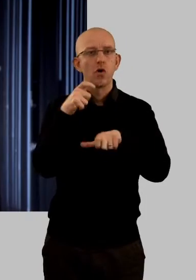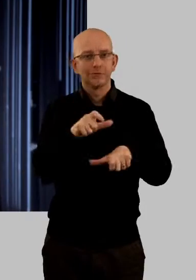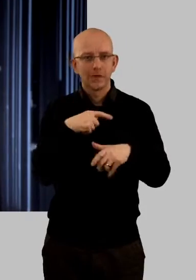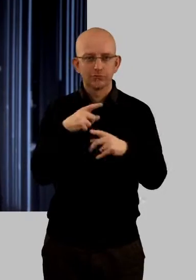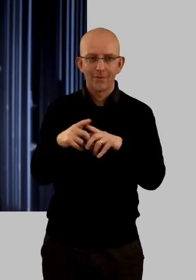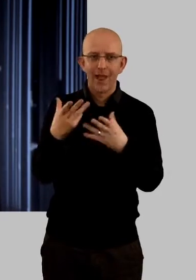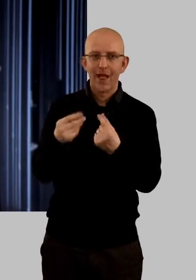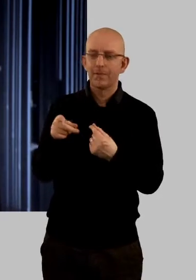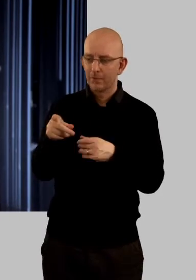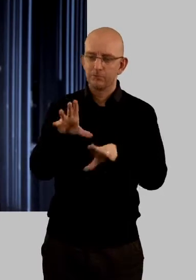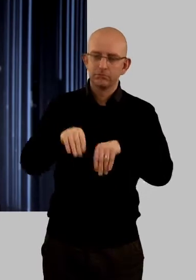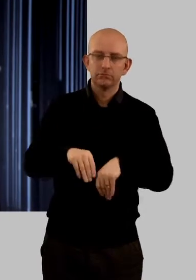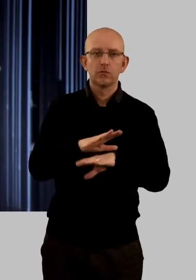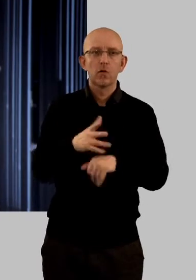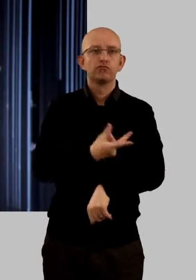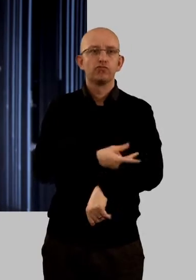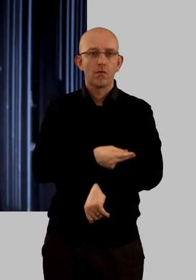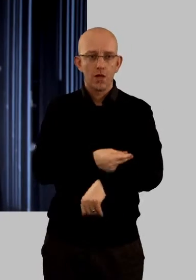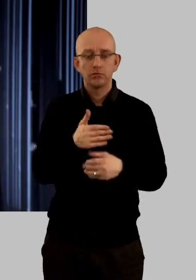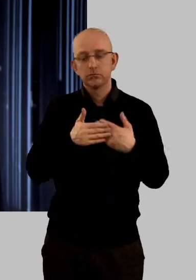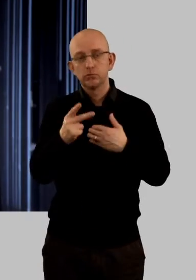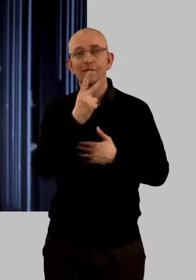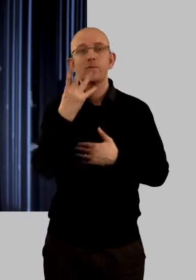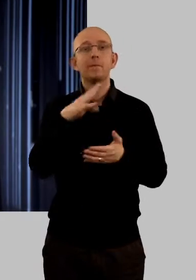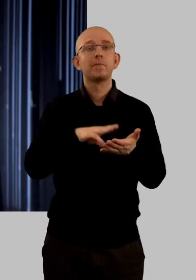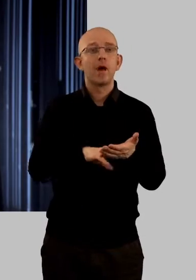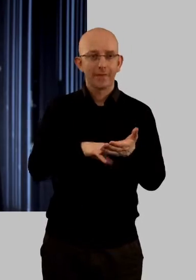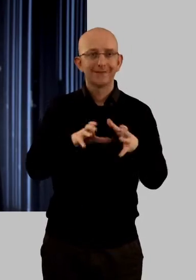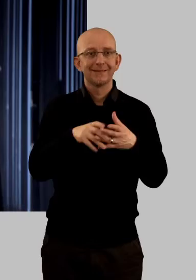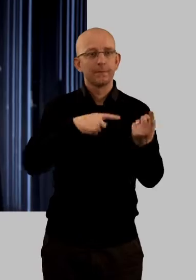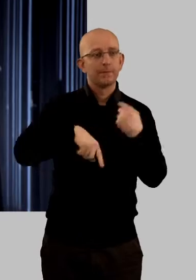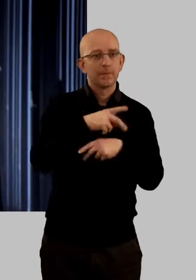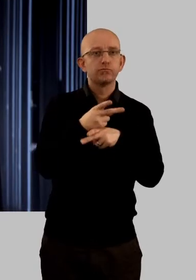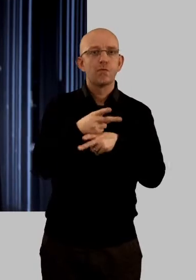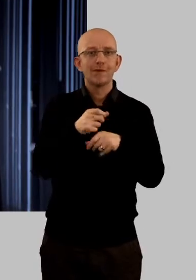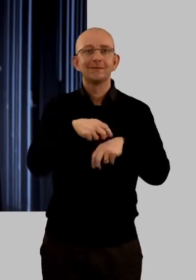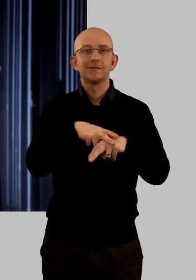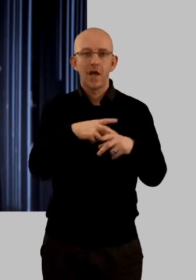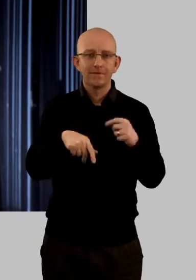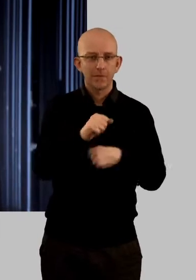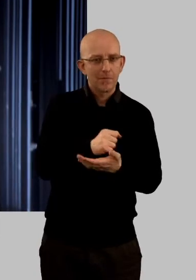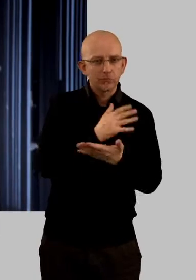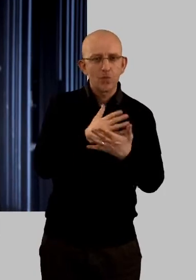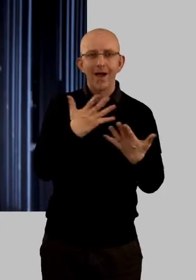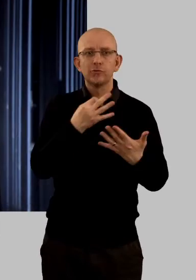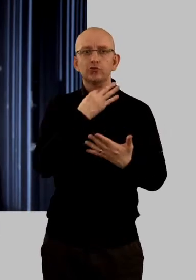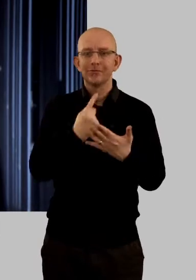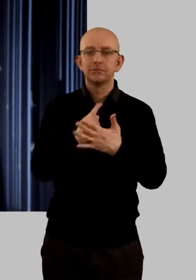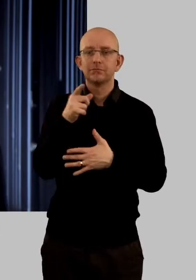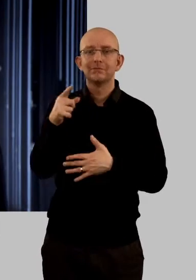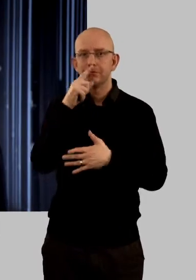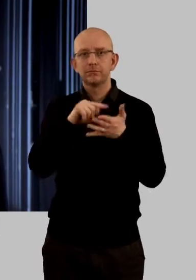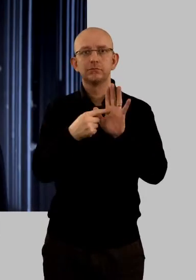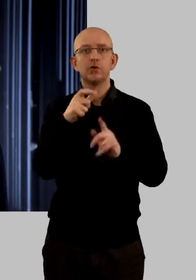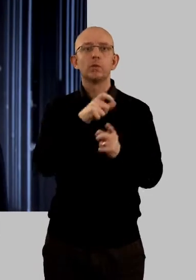and we're helping him to get off drugs. In the next 24 months, a team of probation staff will be making sure that